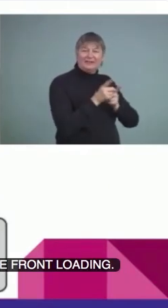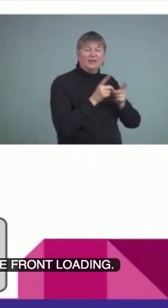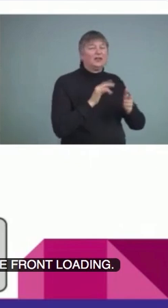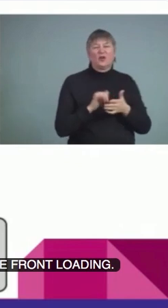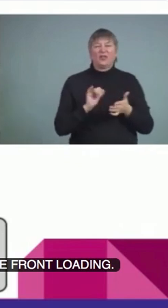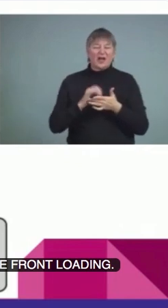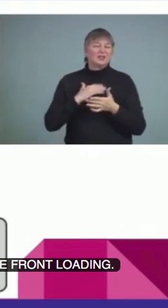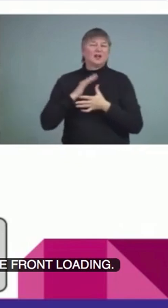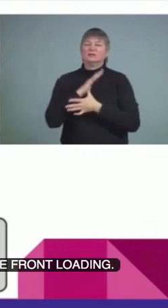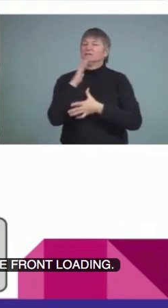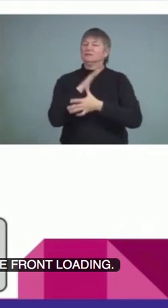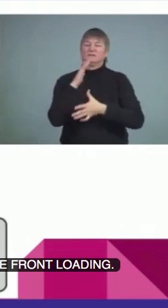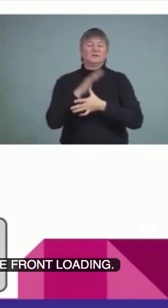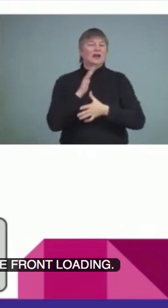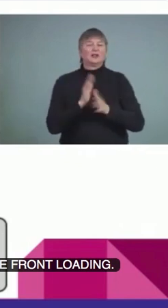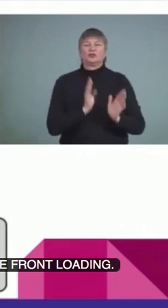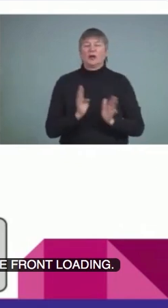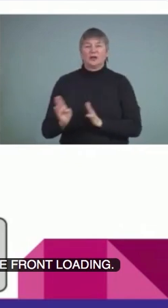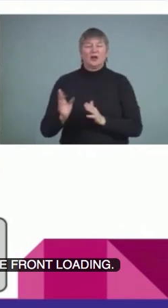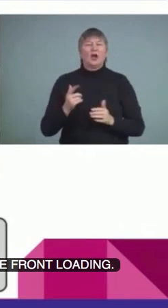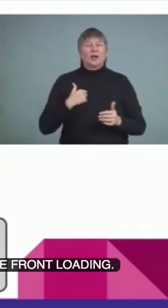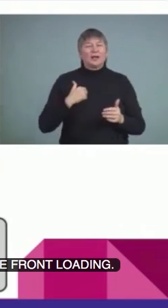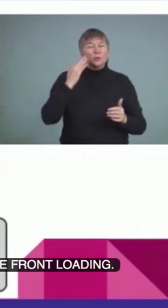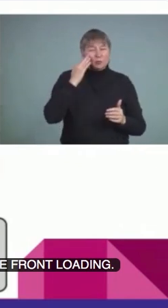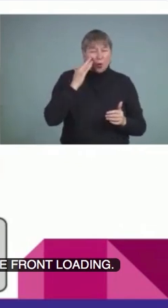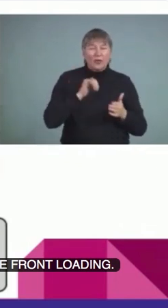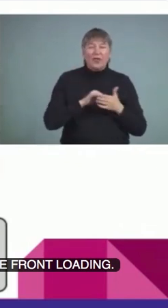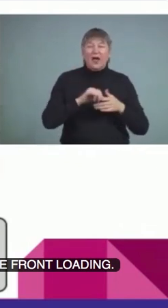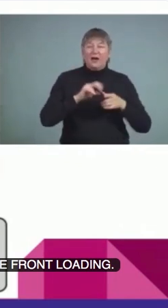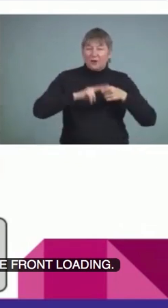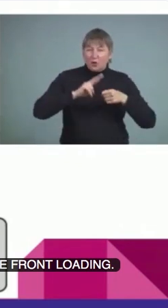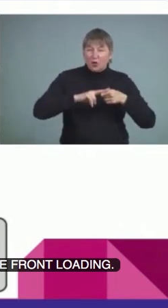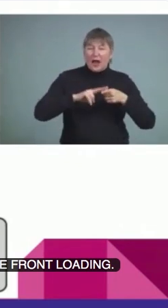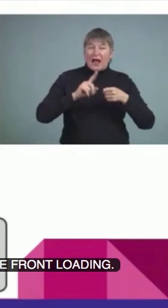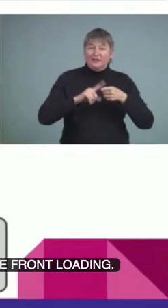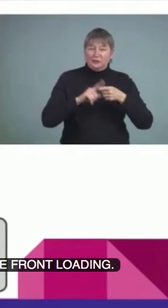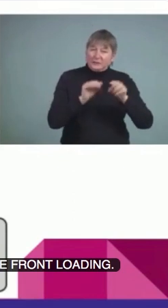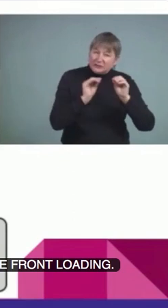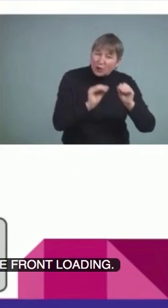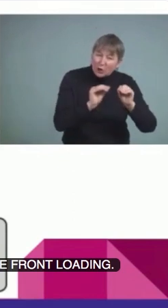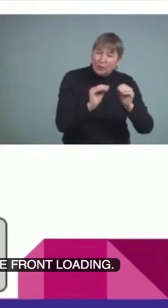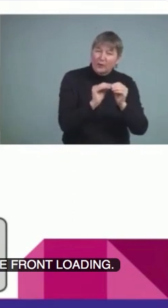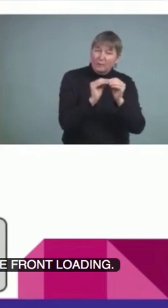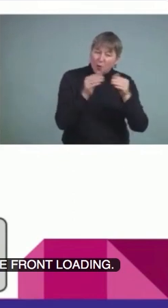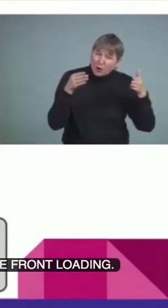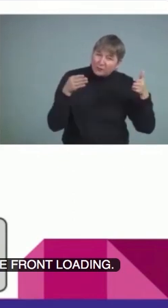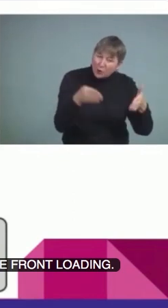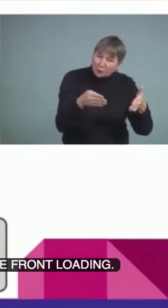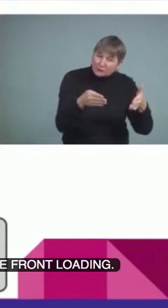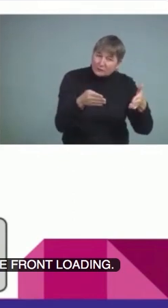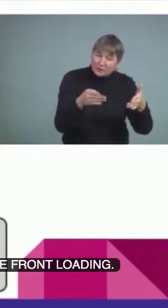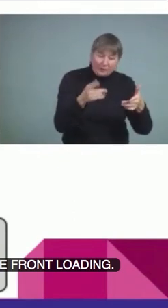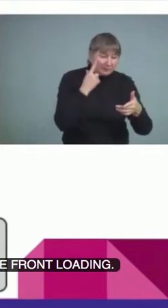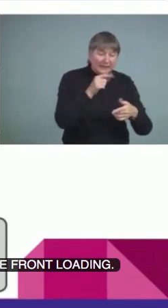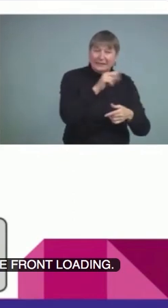because we know that vocabulary needs to be supported with more intentional, direct